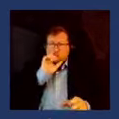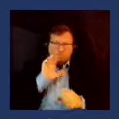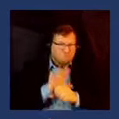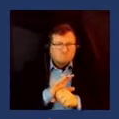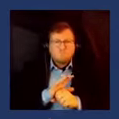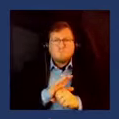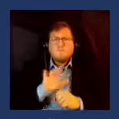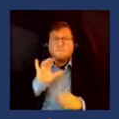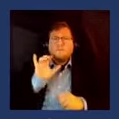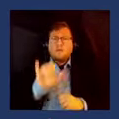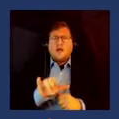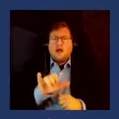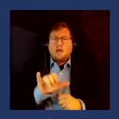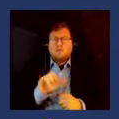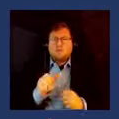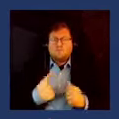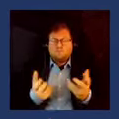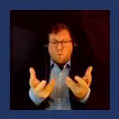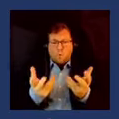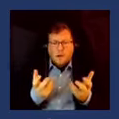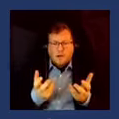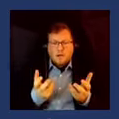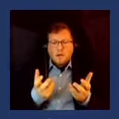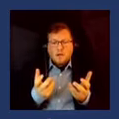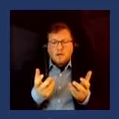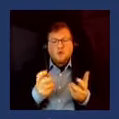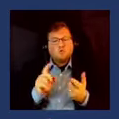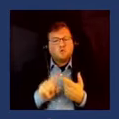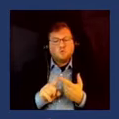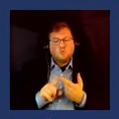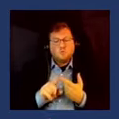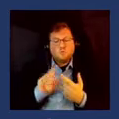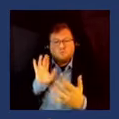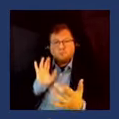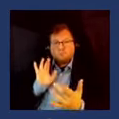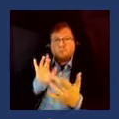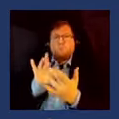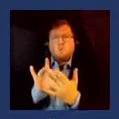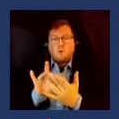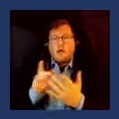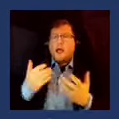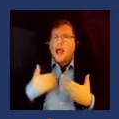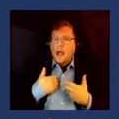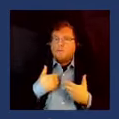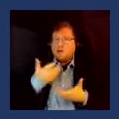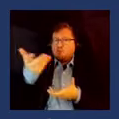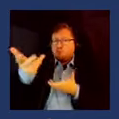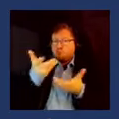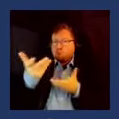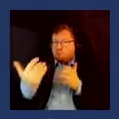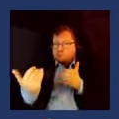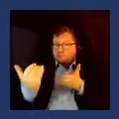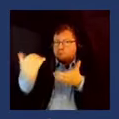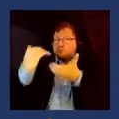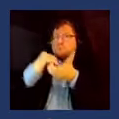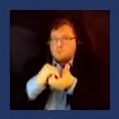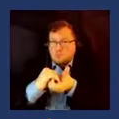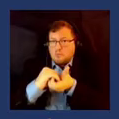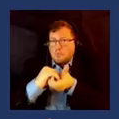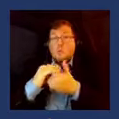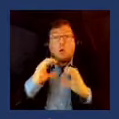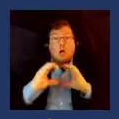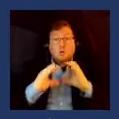in uh reaching out finding common ground and communicating not just the importance of this election but